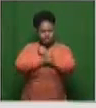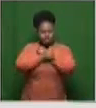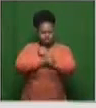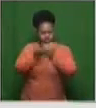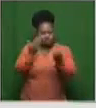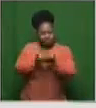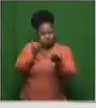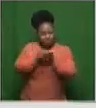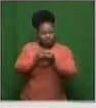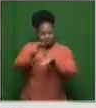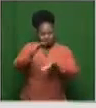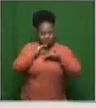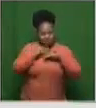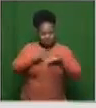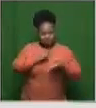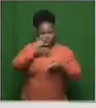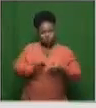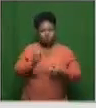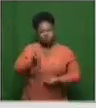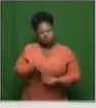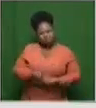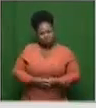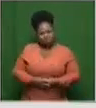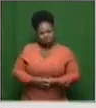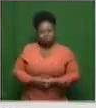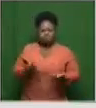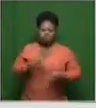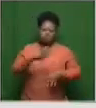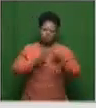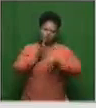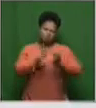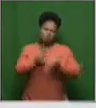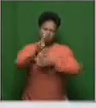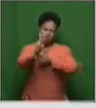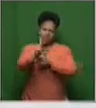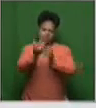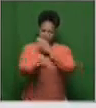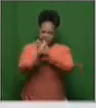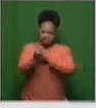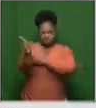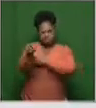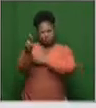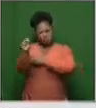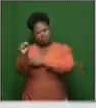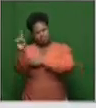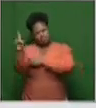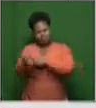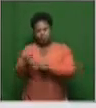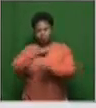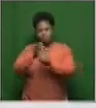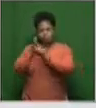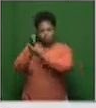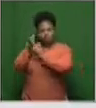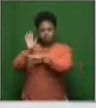available. Having said that, I want to just talk about what's happening currently in the UK as well as in the US, where they're accessing largely the